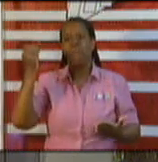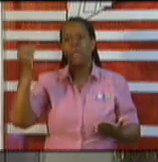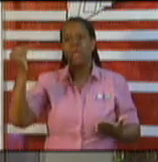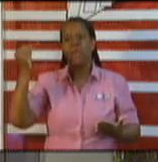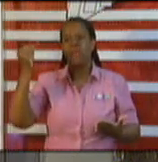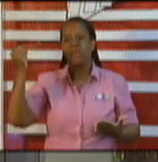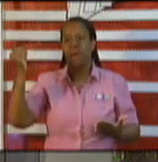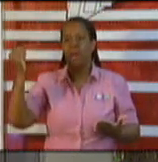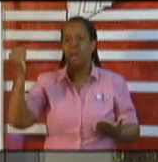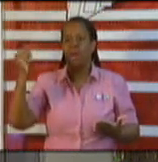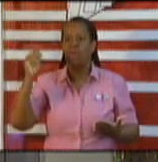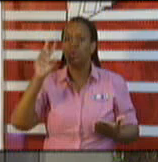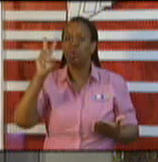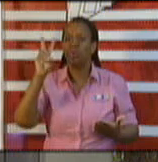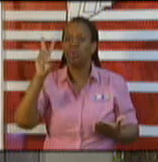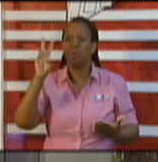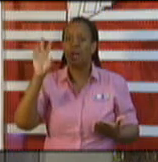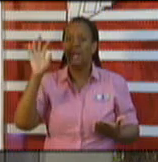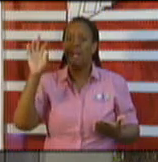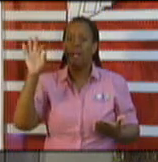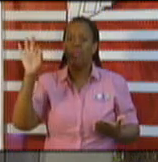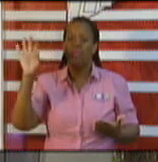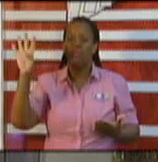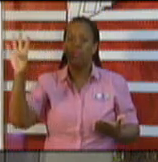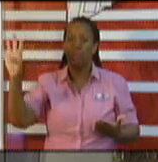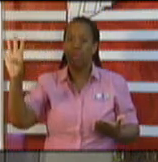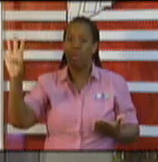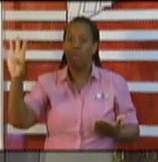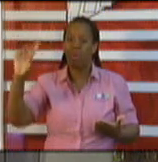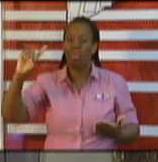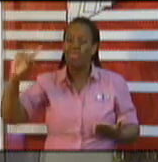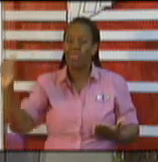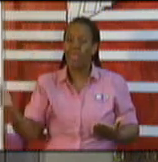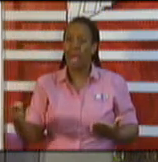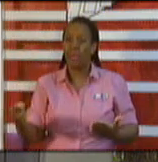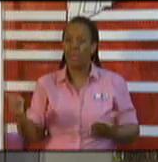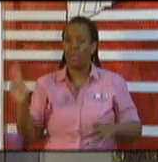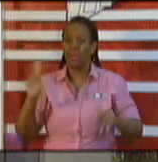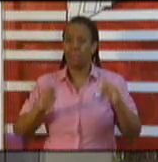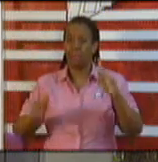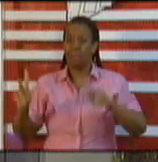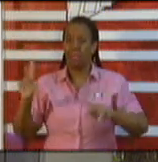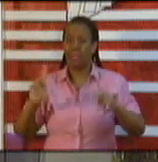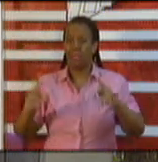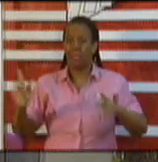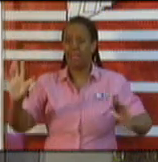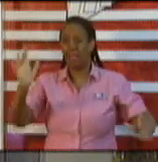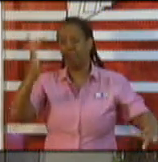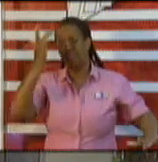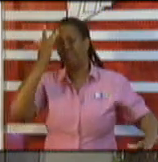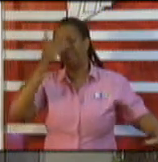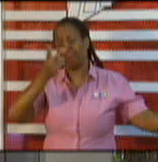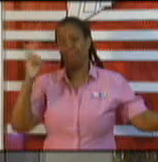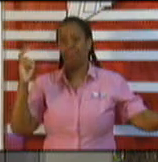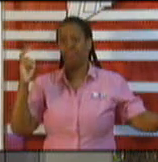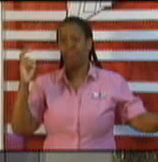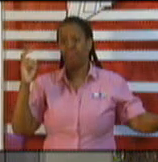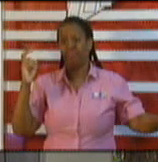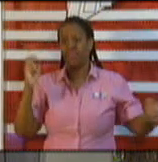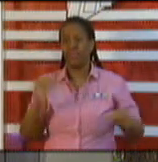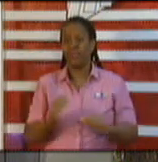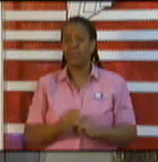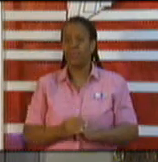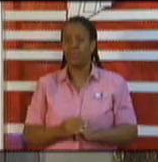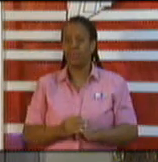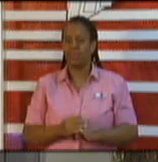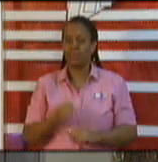10,294,019 cases. I wish I didn't have to say that. I also wish I did not have